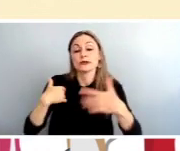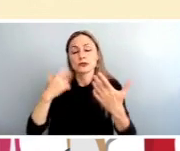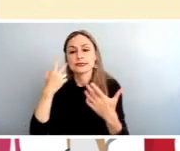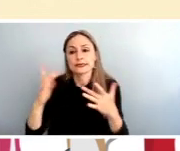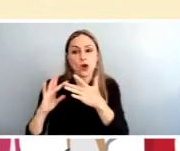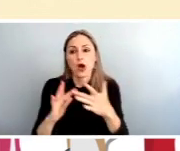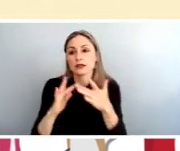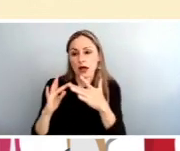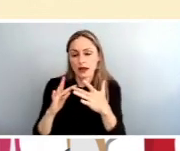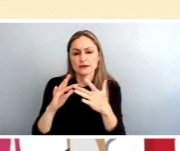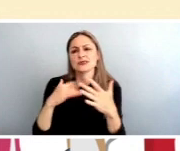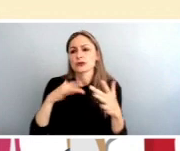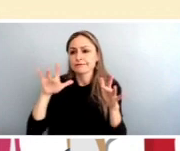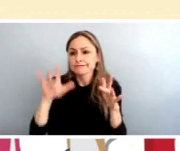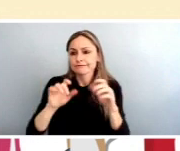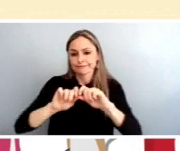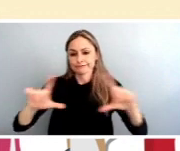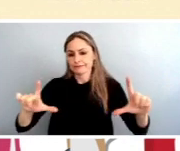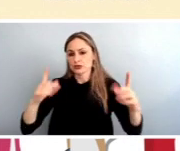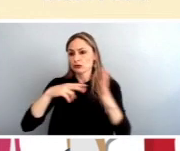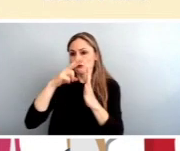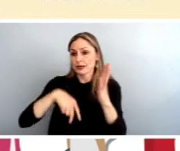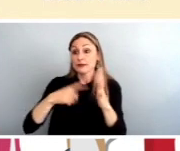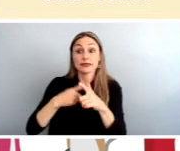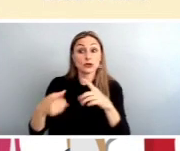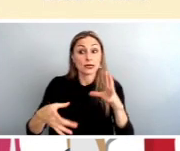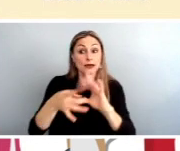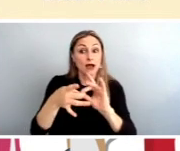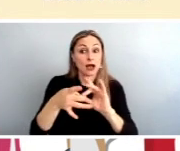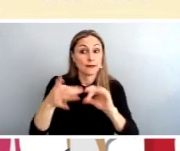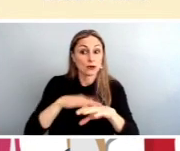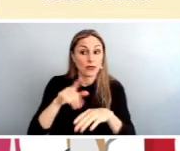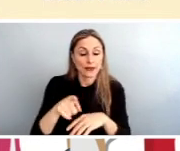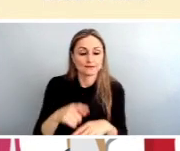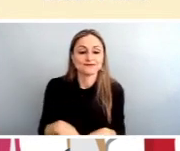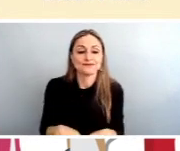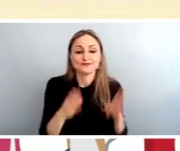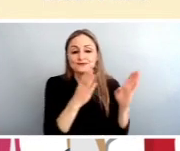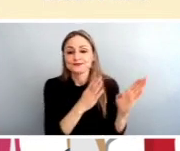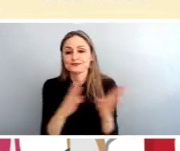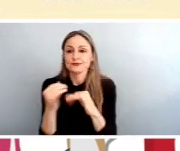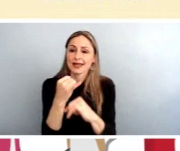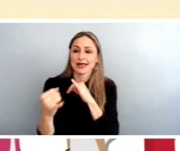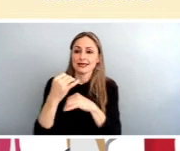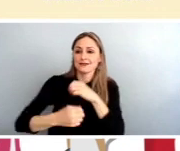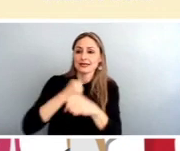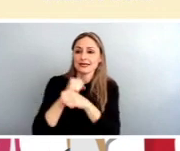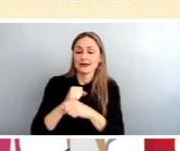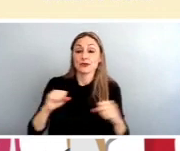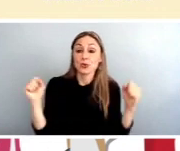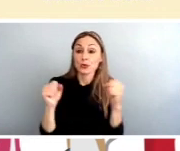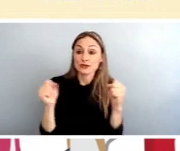read them and comment on them moving into the end of the year in the winter is when we'll start to have those